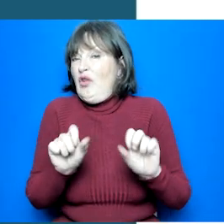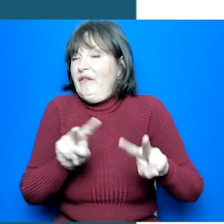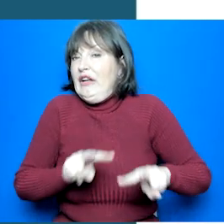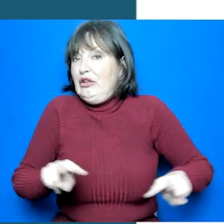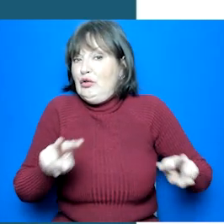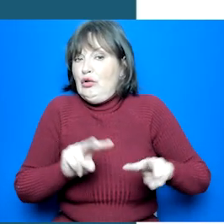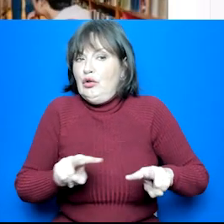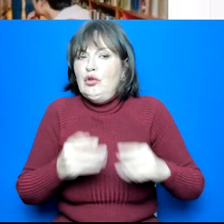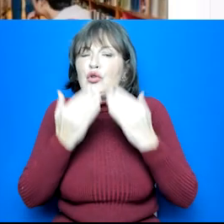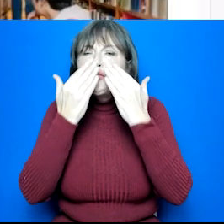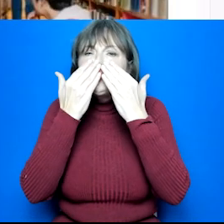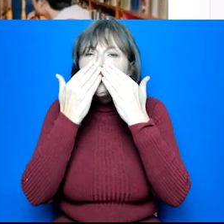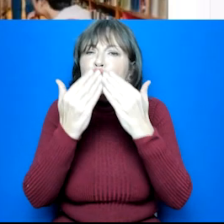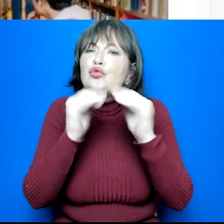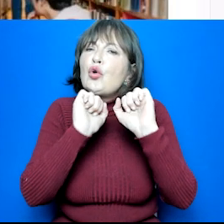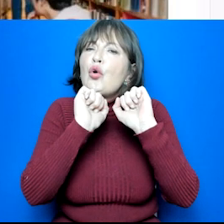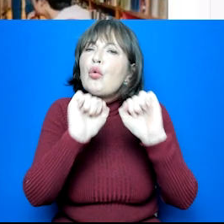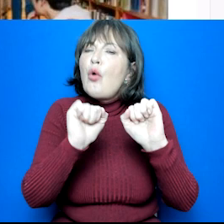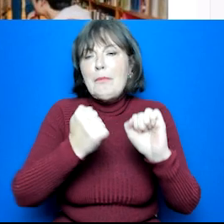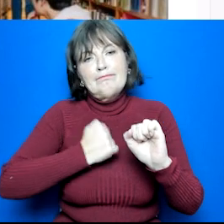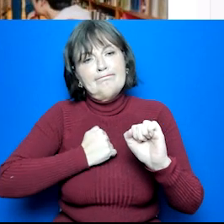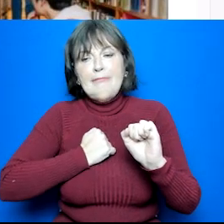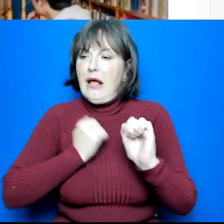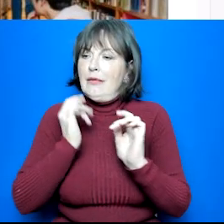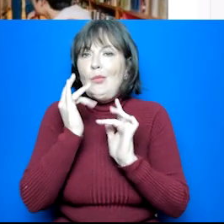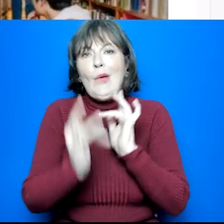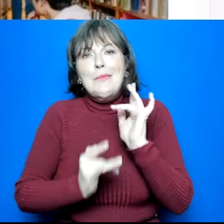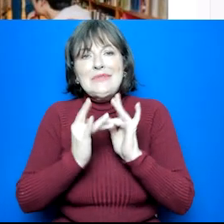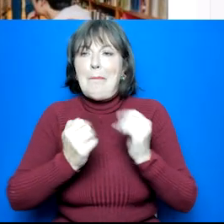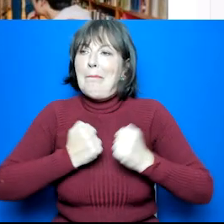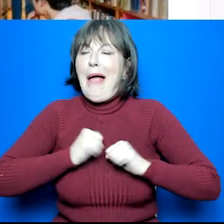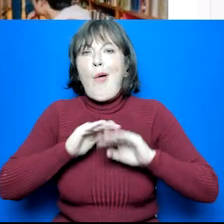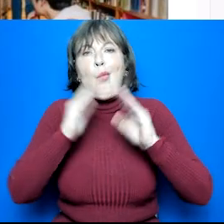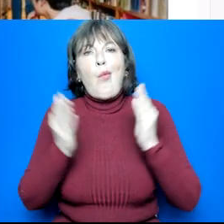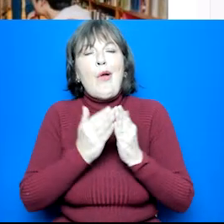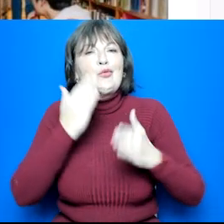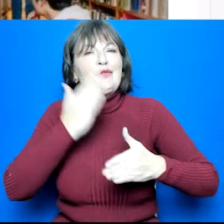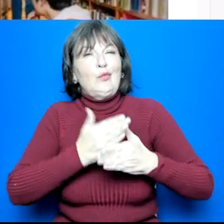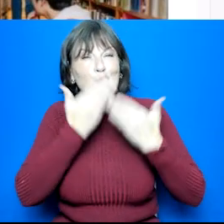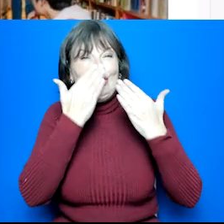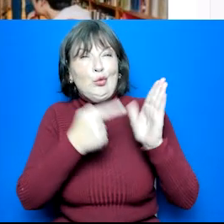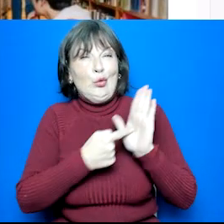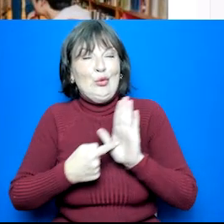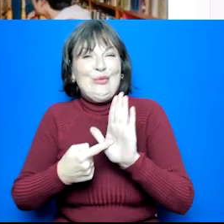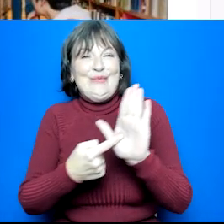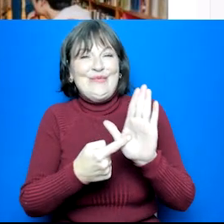to show you the key areas of My World of Work that will support you and your young person with their option choices.